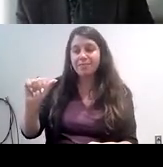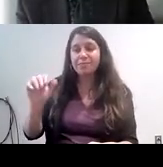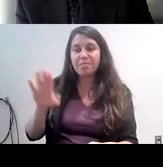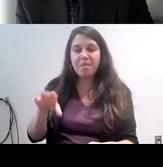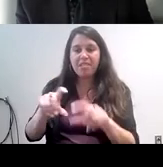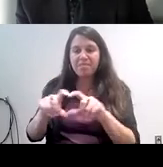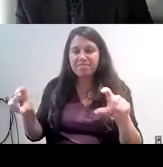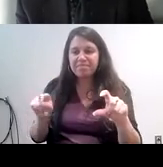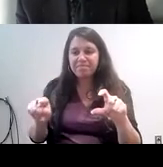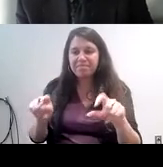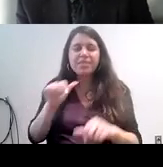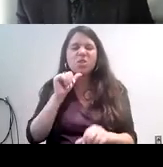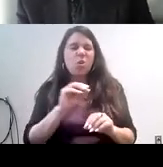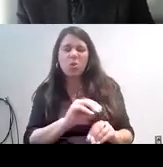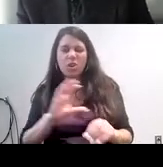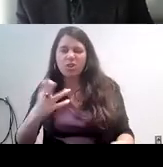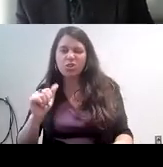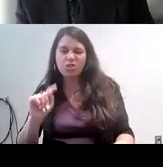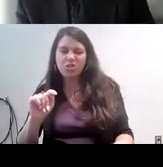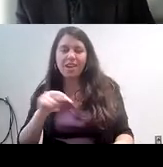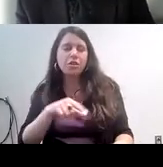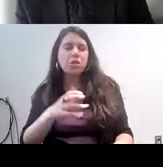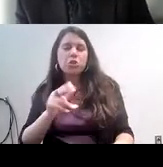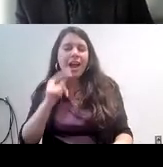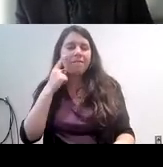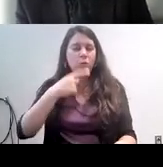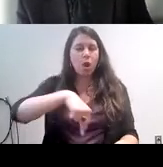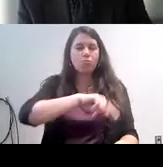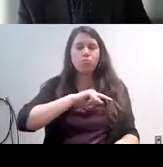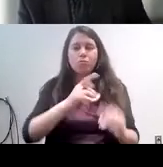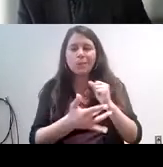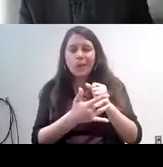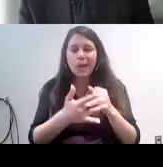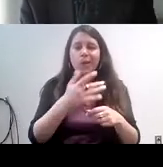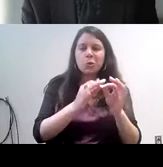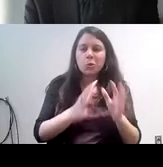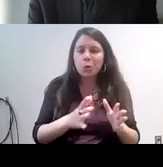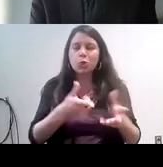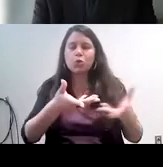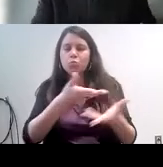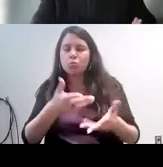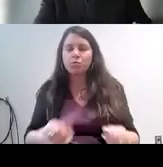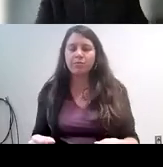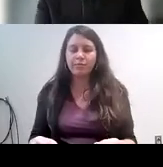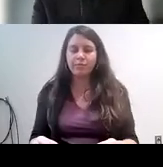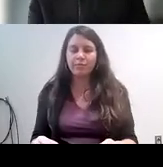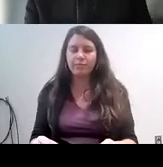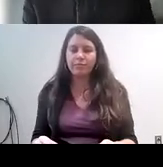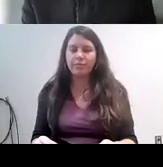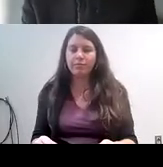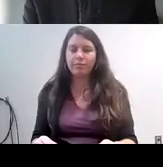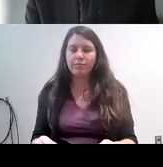the bottom of the screen rather than the chat box, because we use chat for interpreters and technical issues.